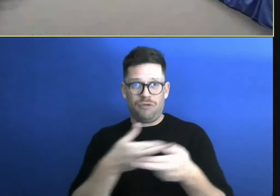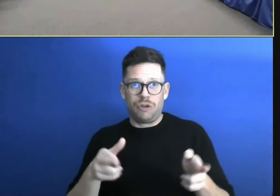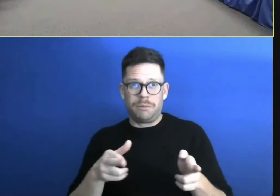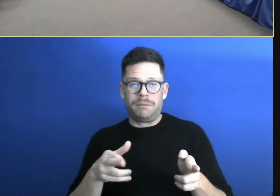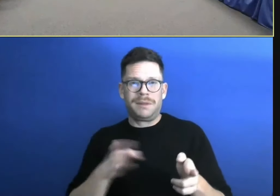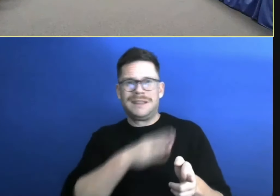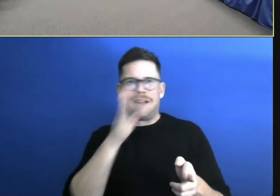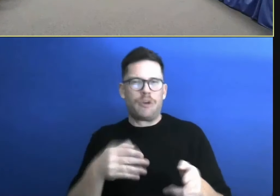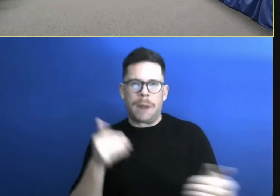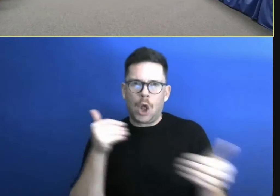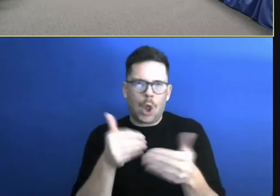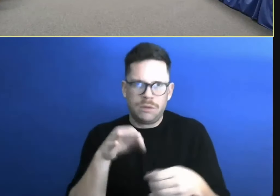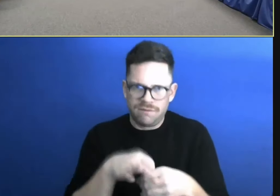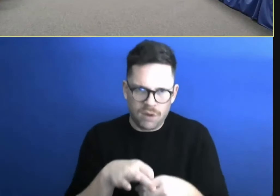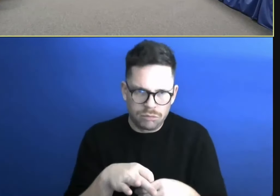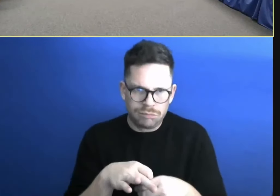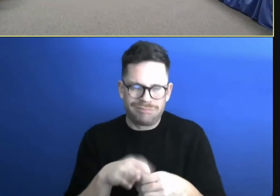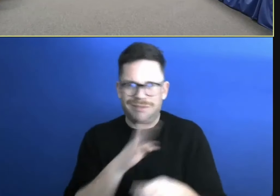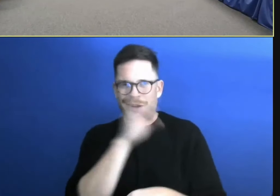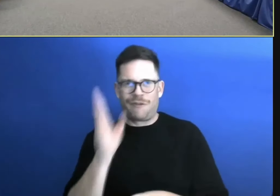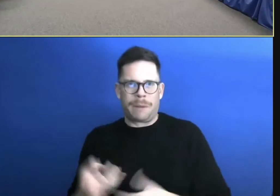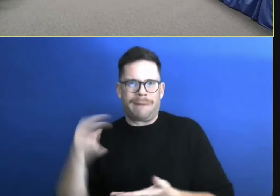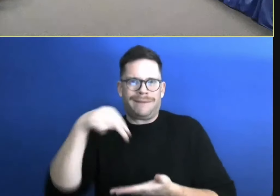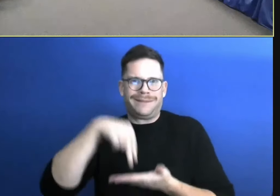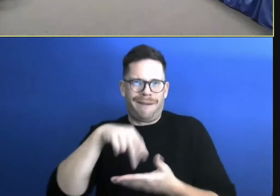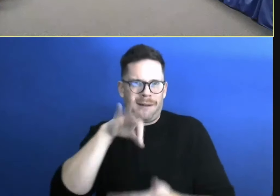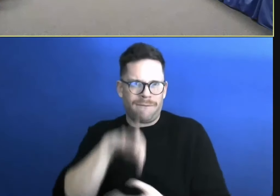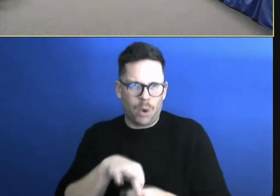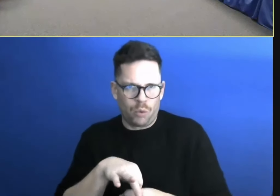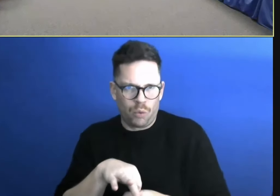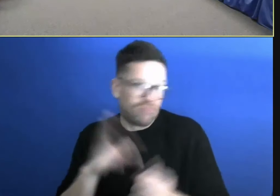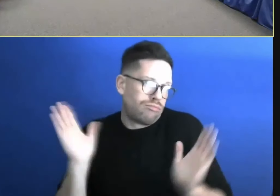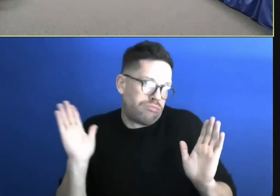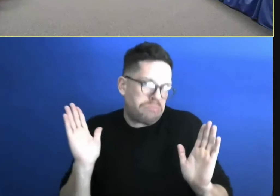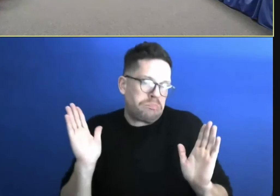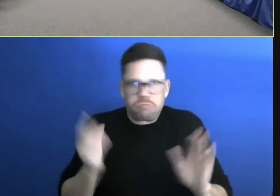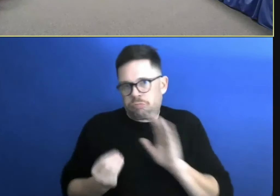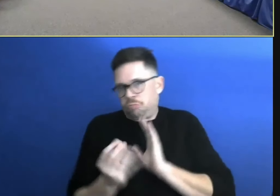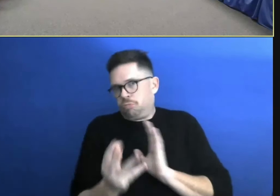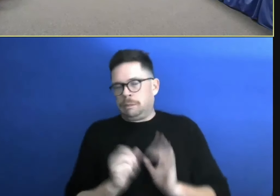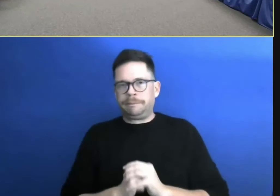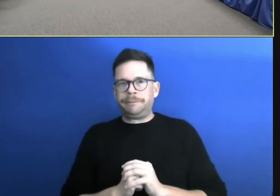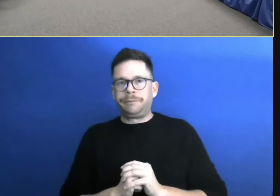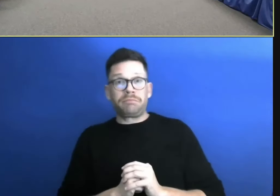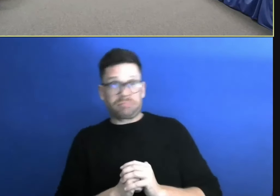a standing vote. it's, I mean, it's. Yeah. Okay. Any discussion on this?